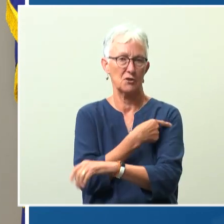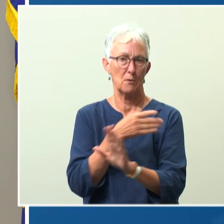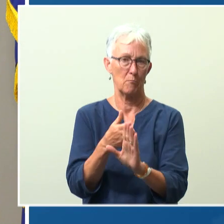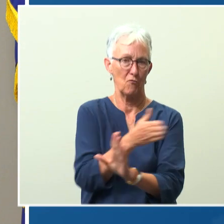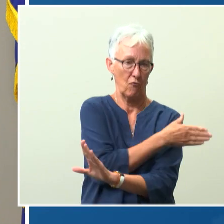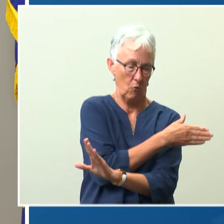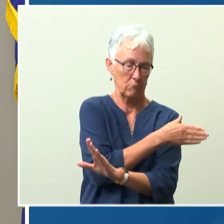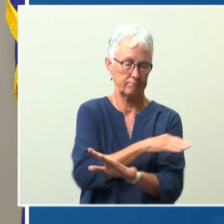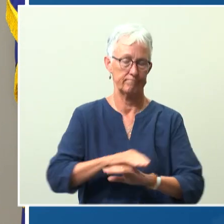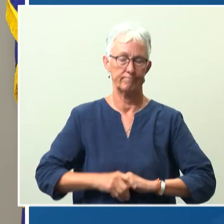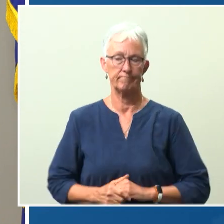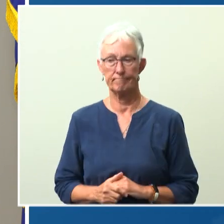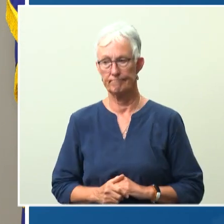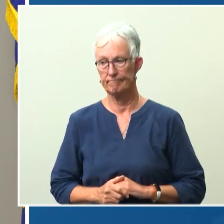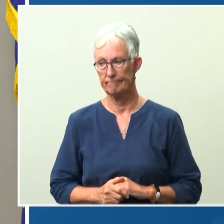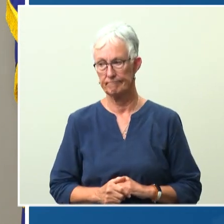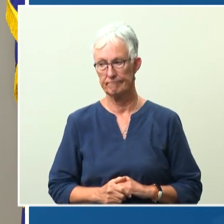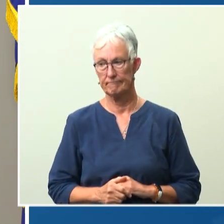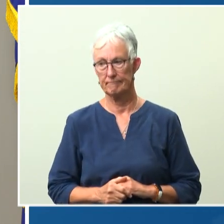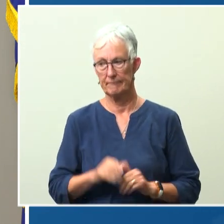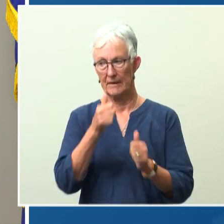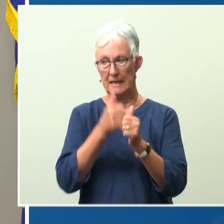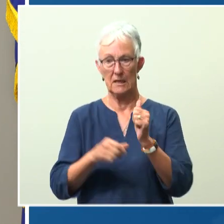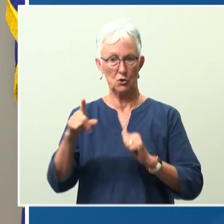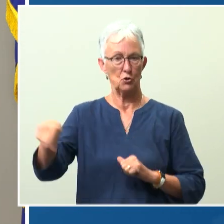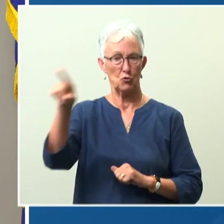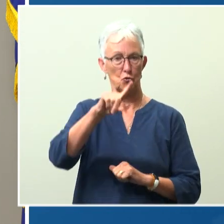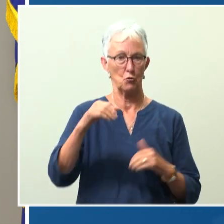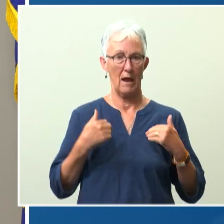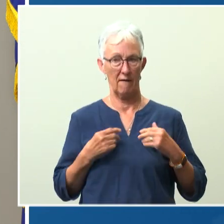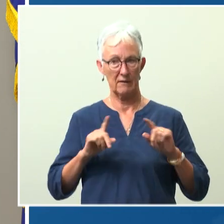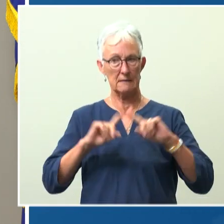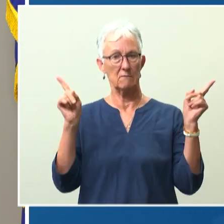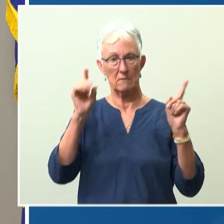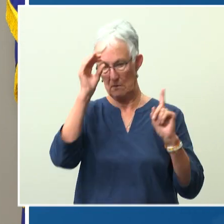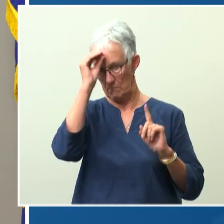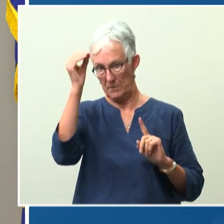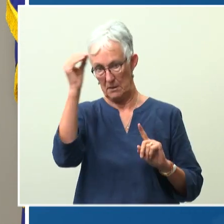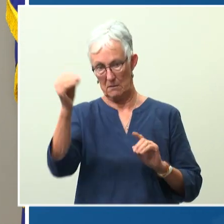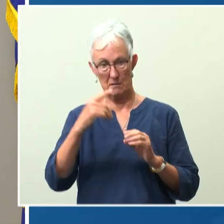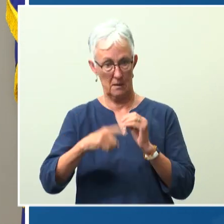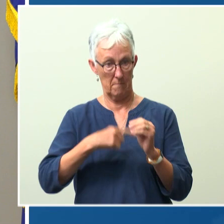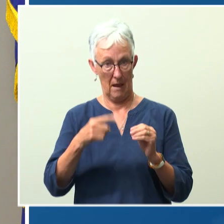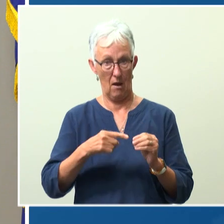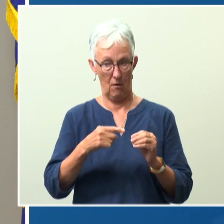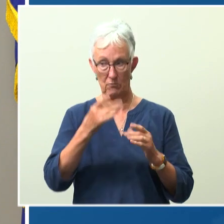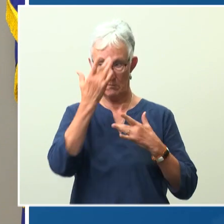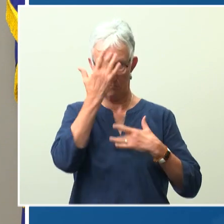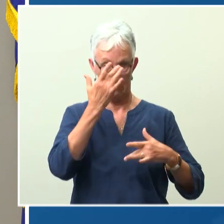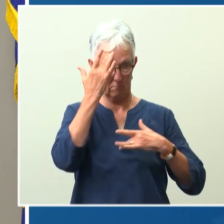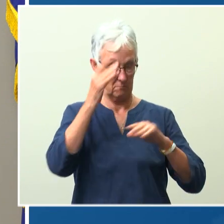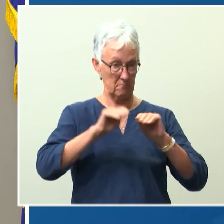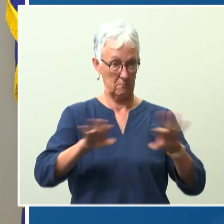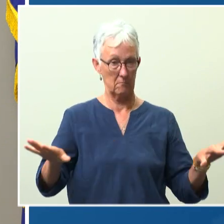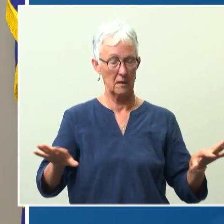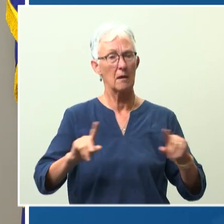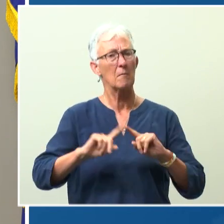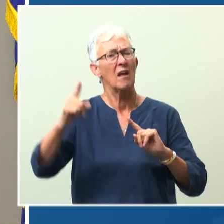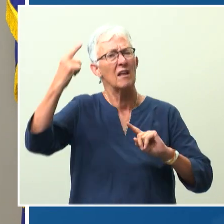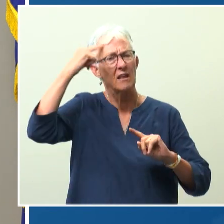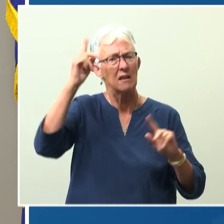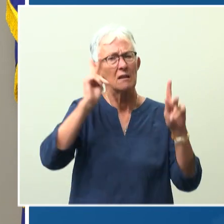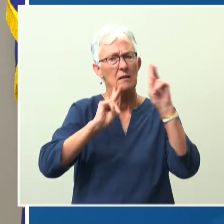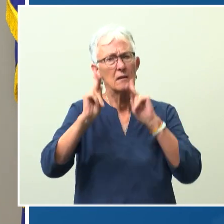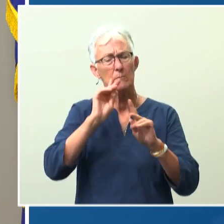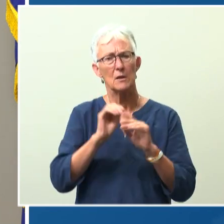We all have a unique perception of this pandemic. But I encourage you, again, to think about your people and your community. If